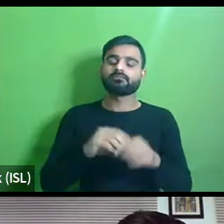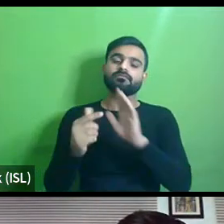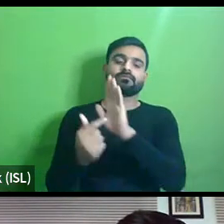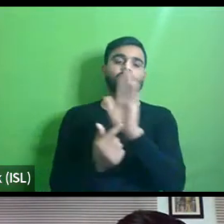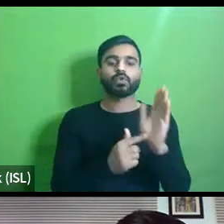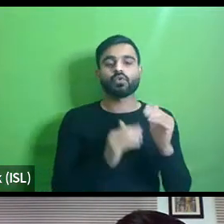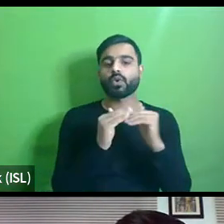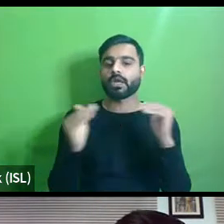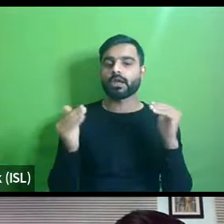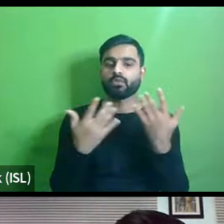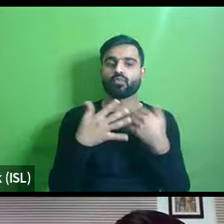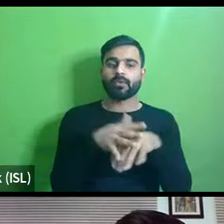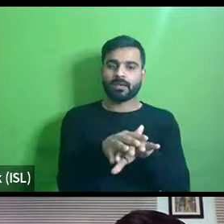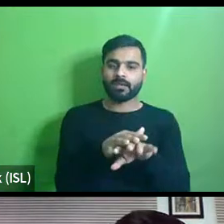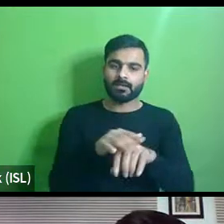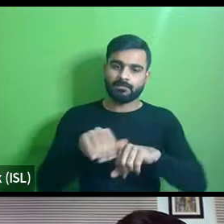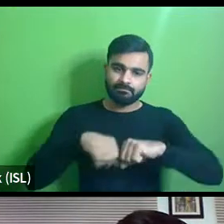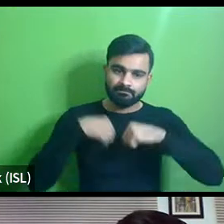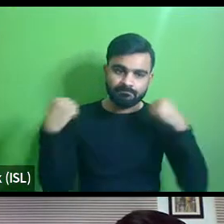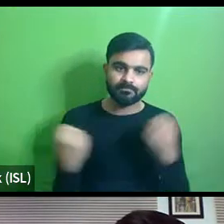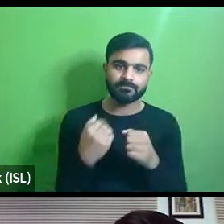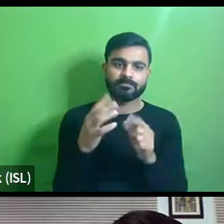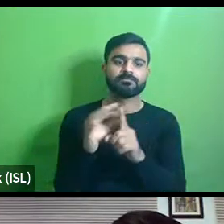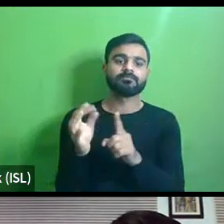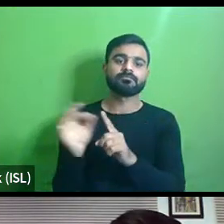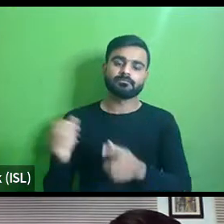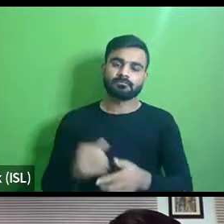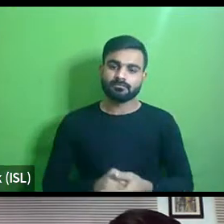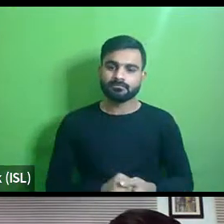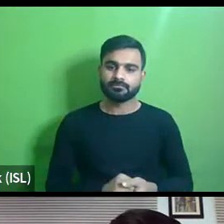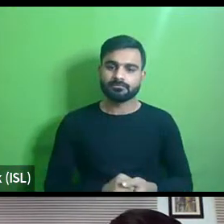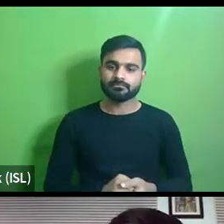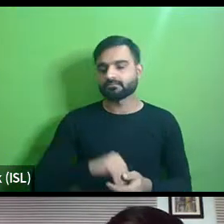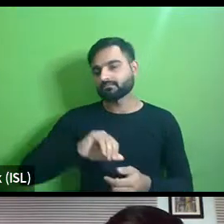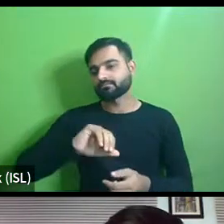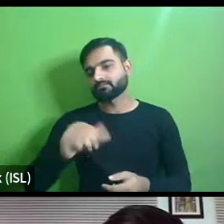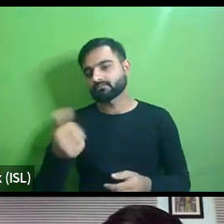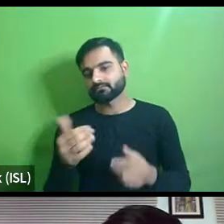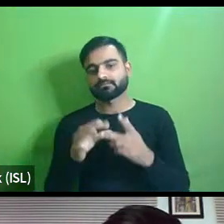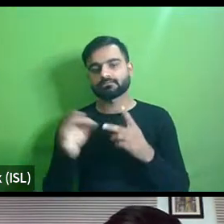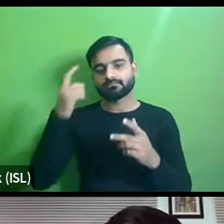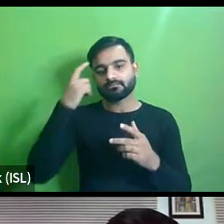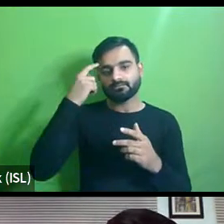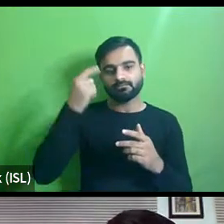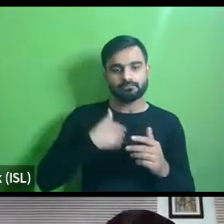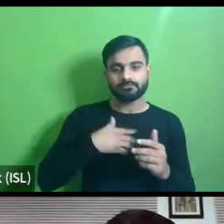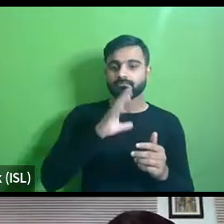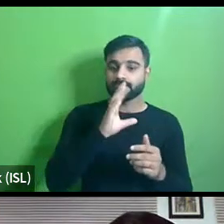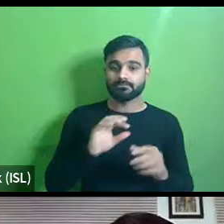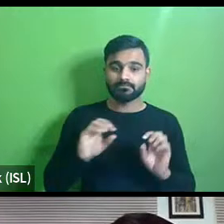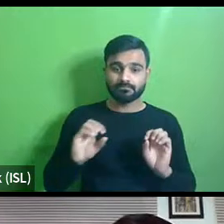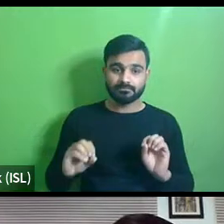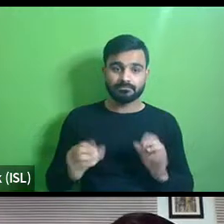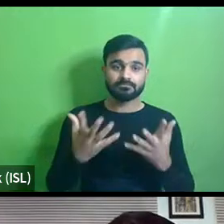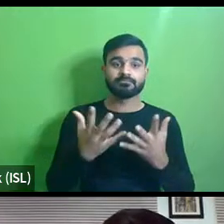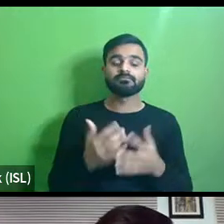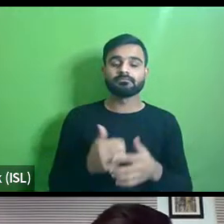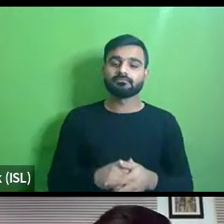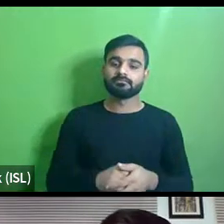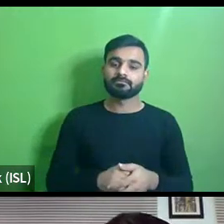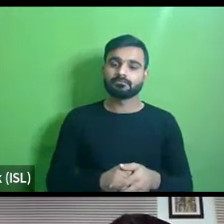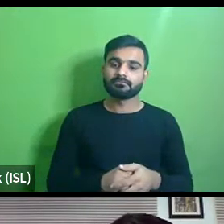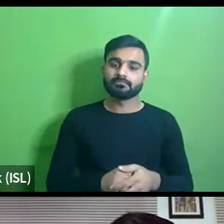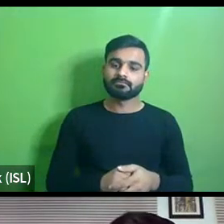design uh kind of efforts um one another uh thing that i would really stress upon is um